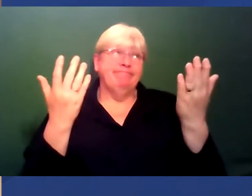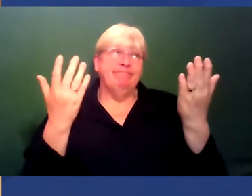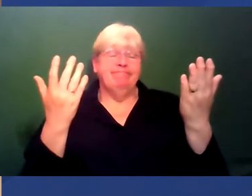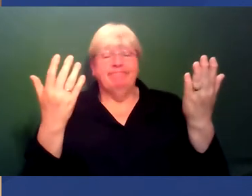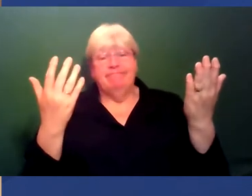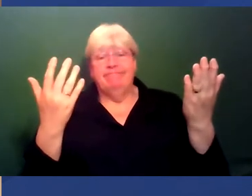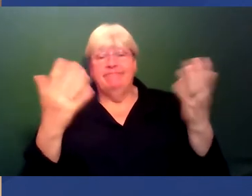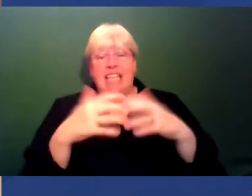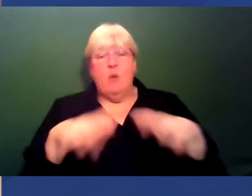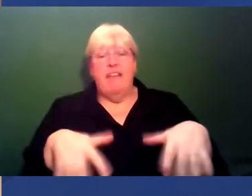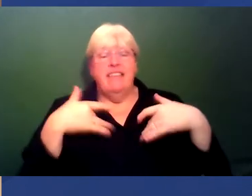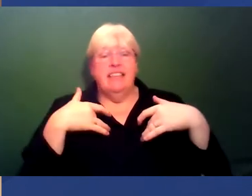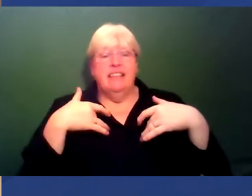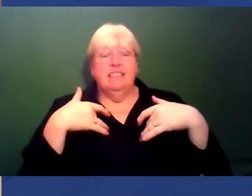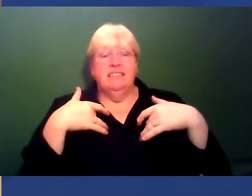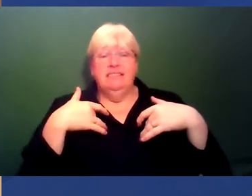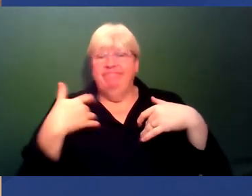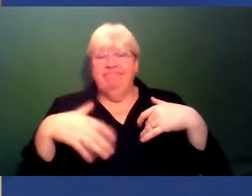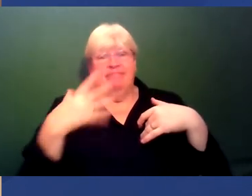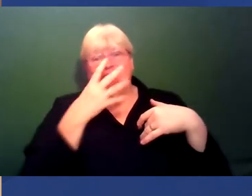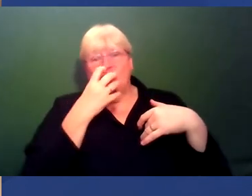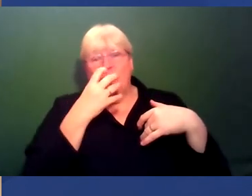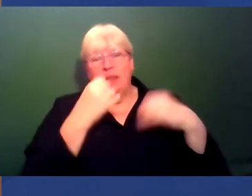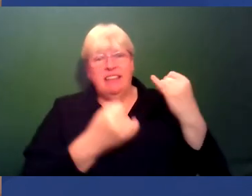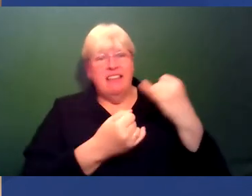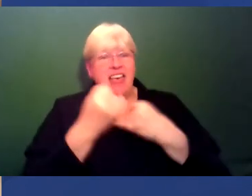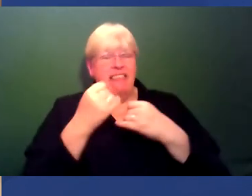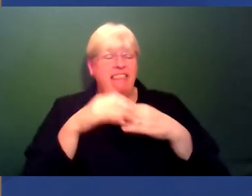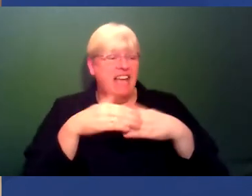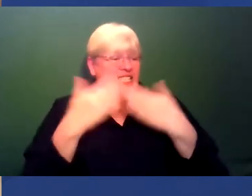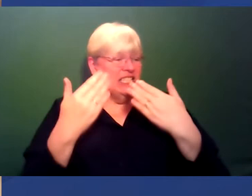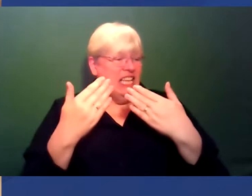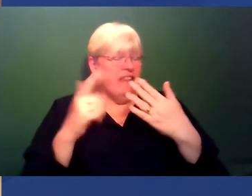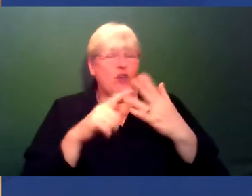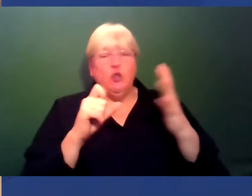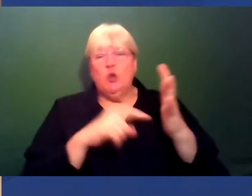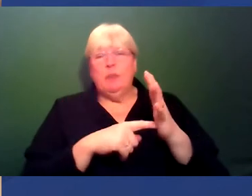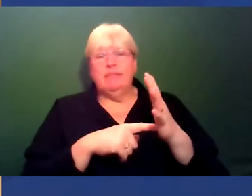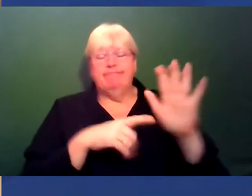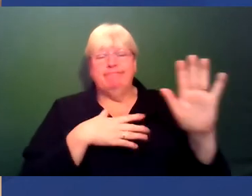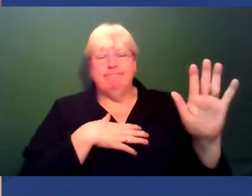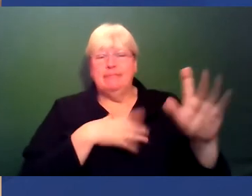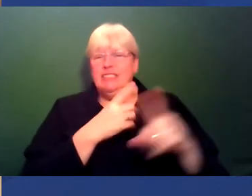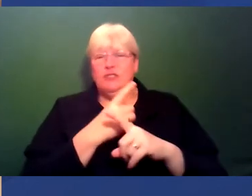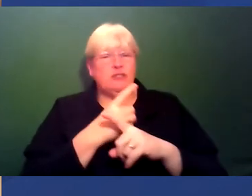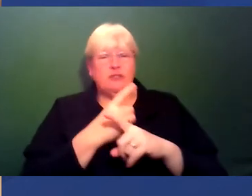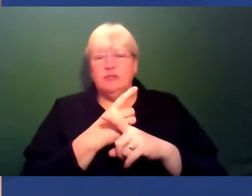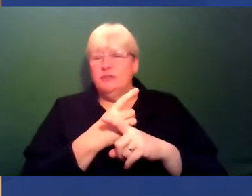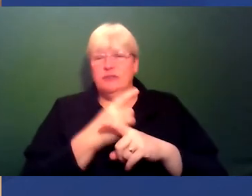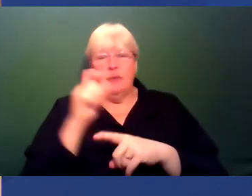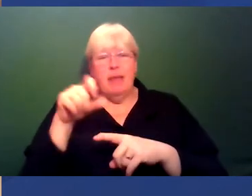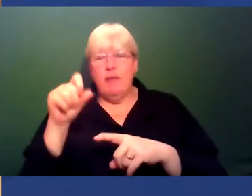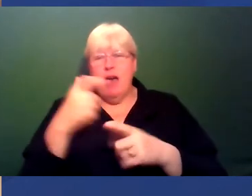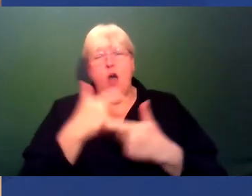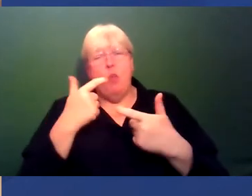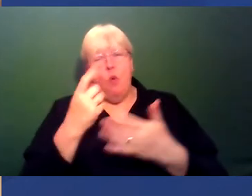I'm just maybe, again, I'm just grumpy. What is it? It's the last day of October, It's the end of Black History Month. And I've done, I've talked to a lot of people about things. And,